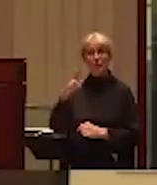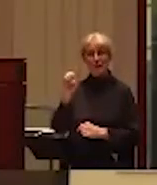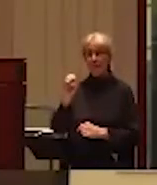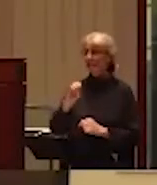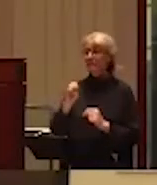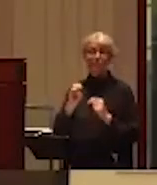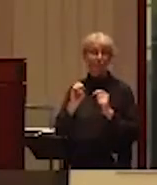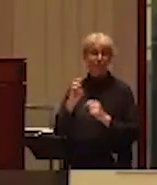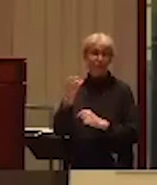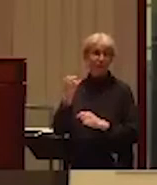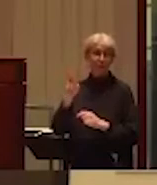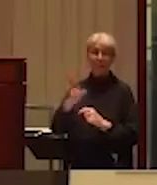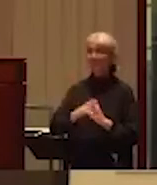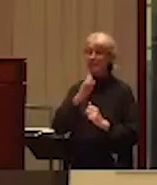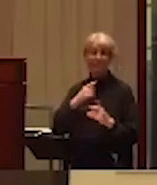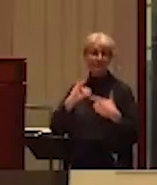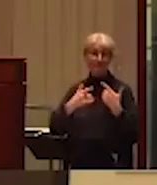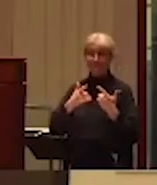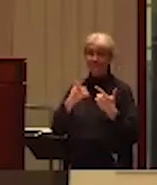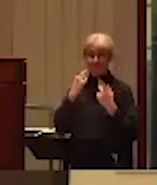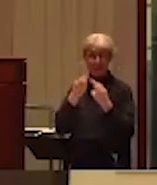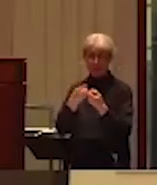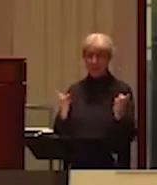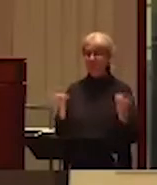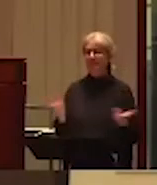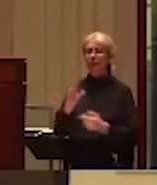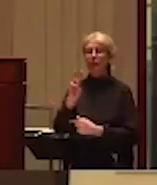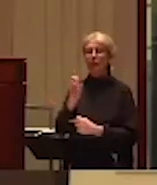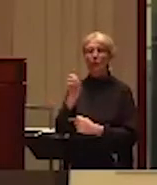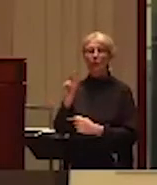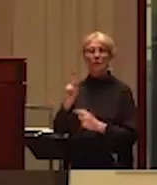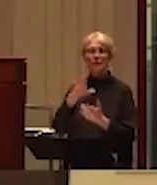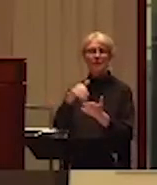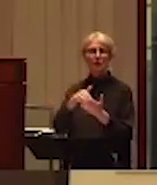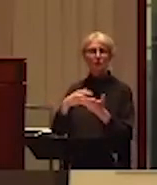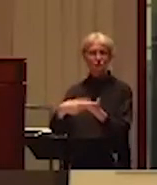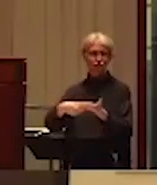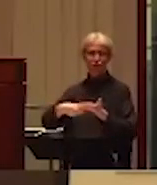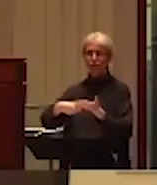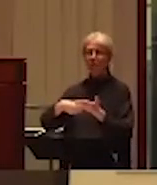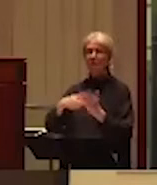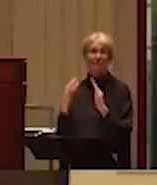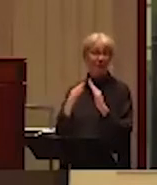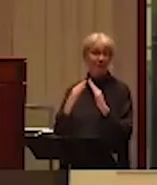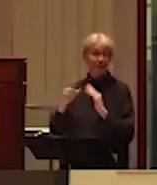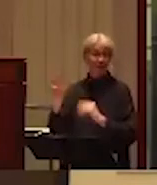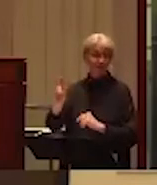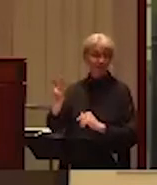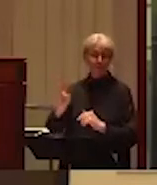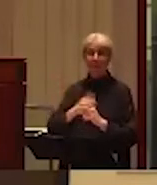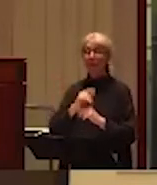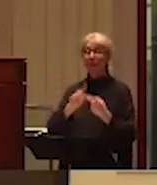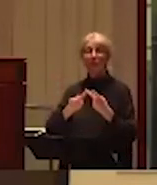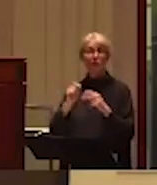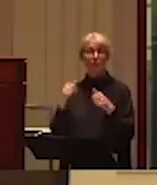pleasure to join you here in the WASC Centre for Dialogue in downtown Vancouver and also joining you online